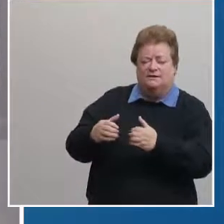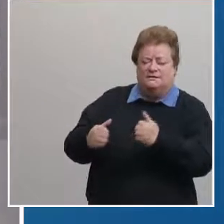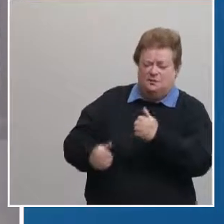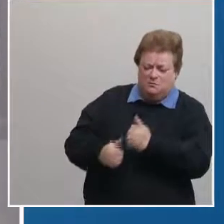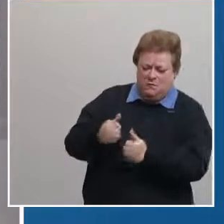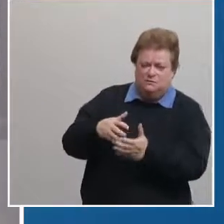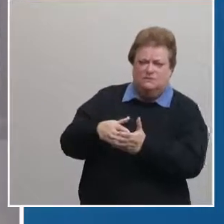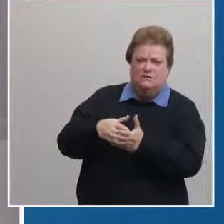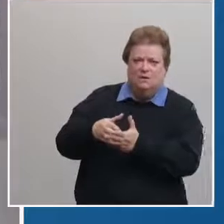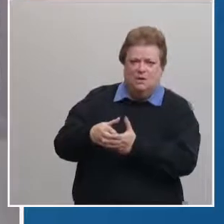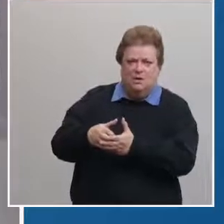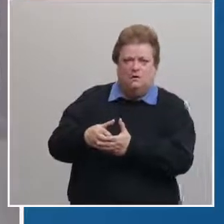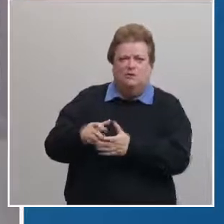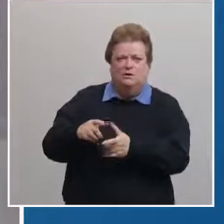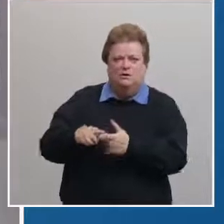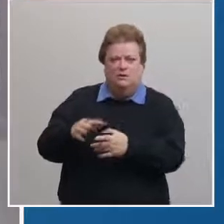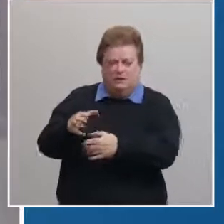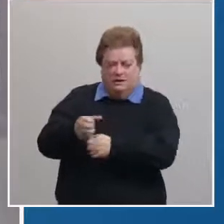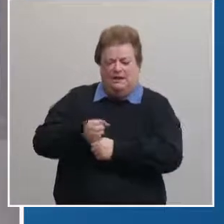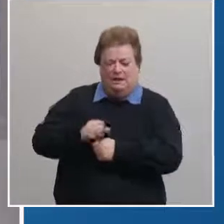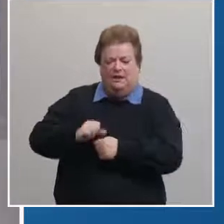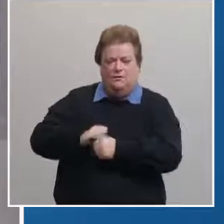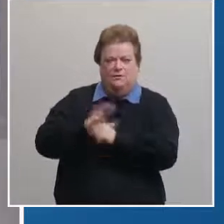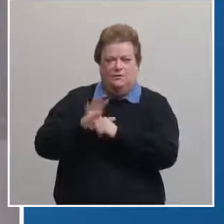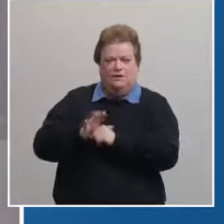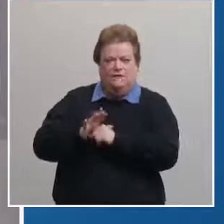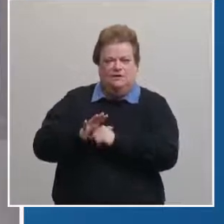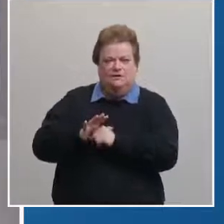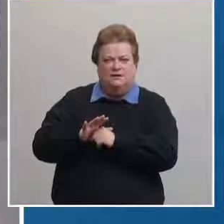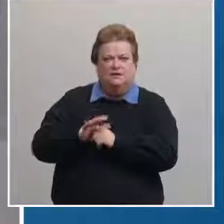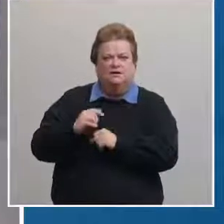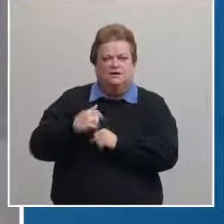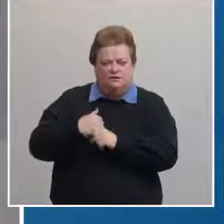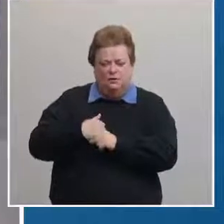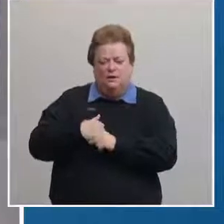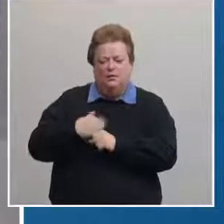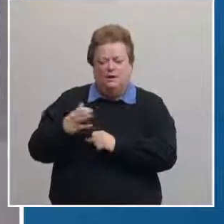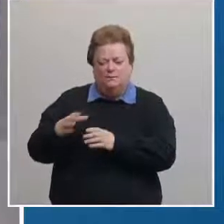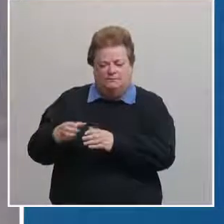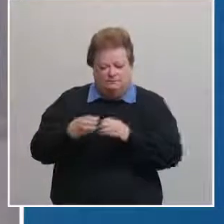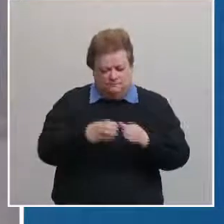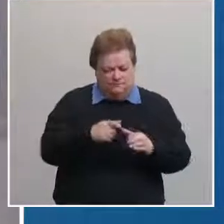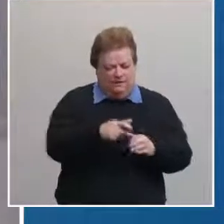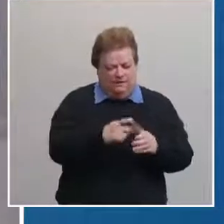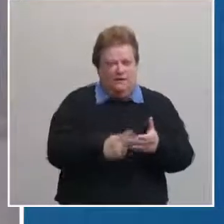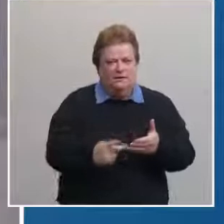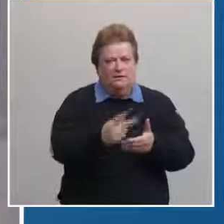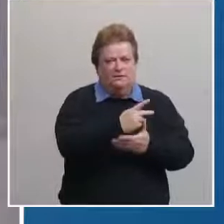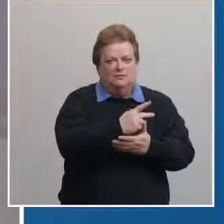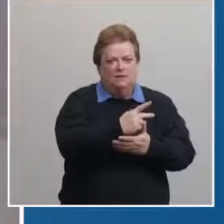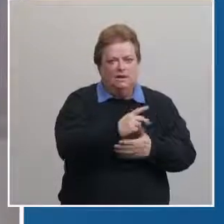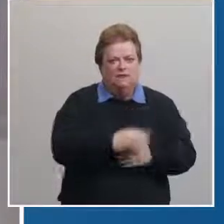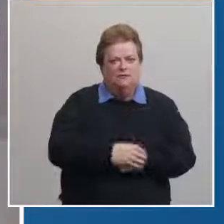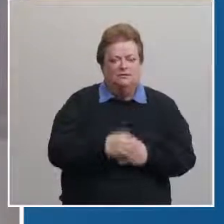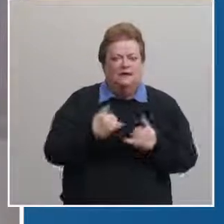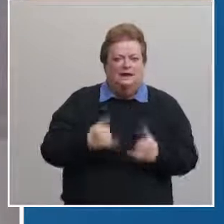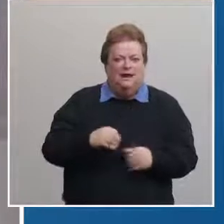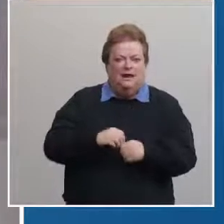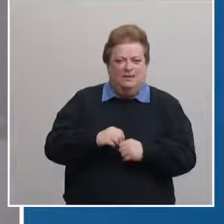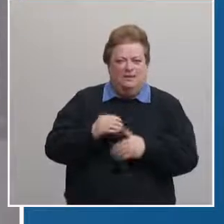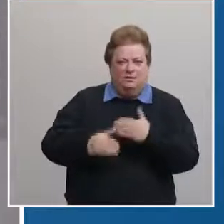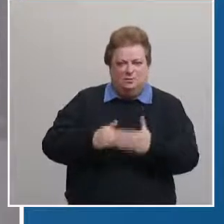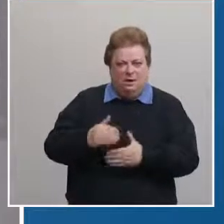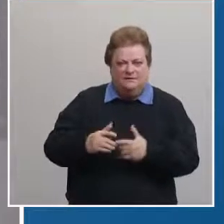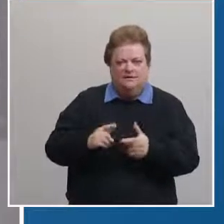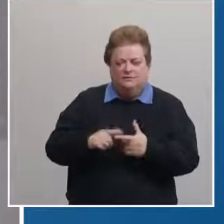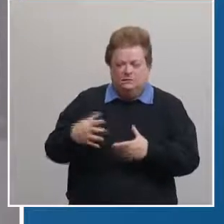vulnerable to connor to coronavirus so that group is prioritized we are in the process of incorporating this